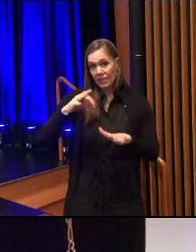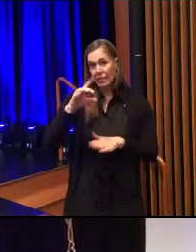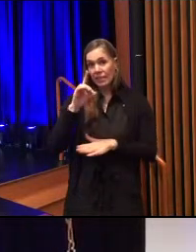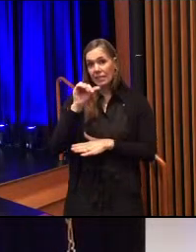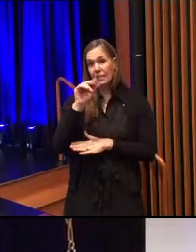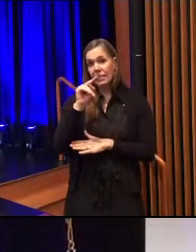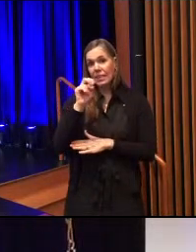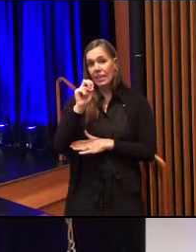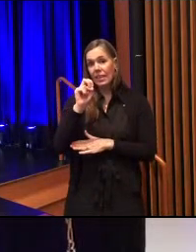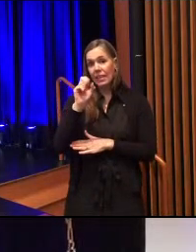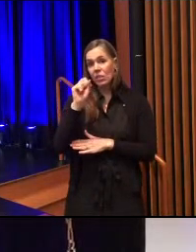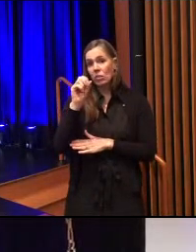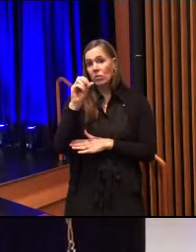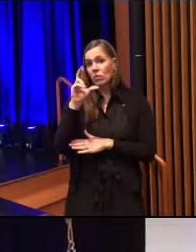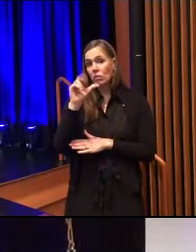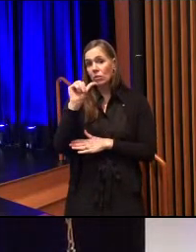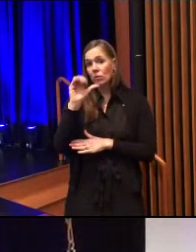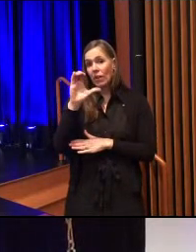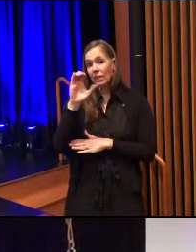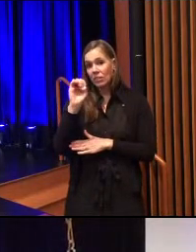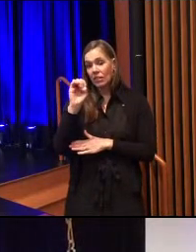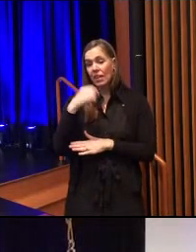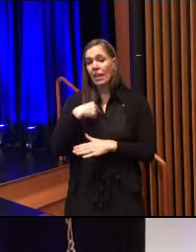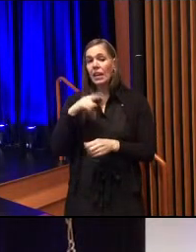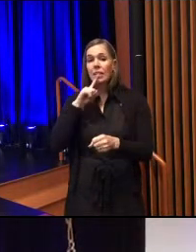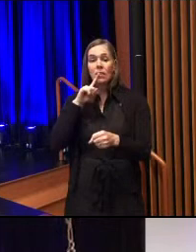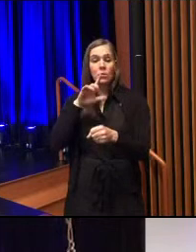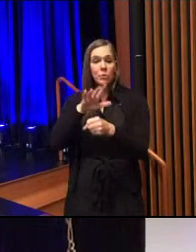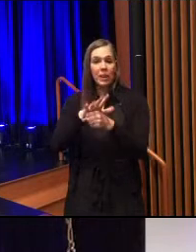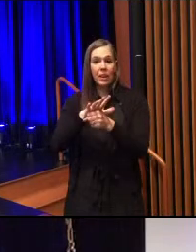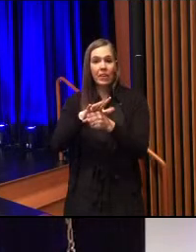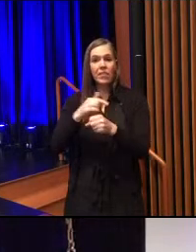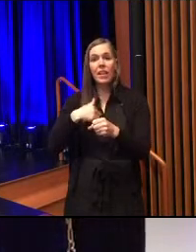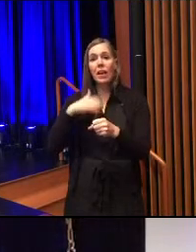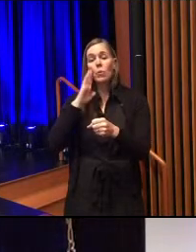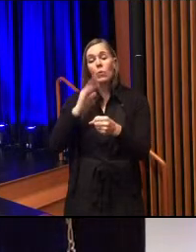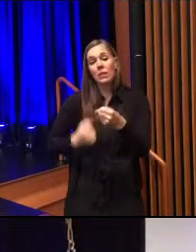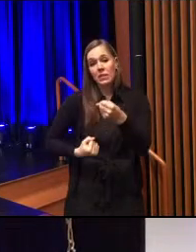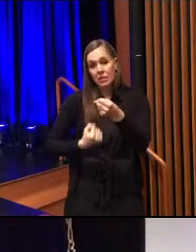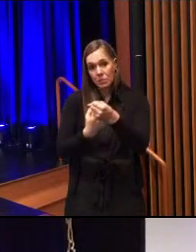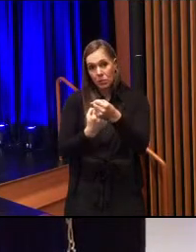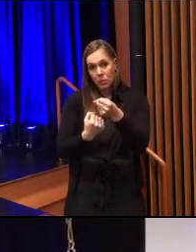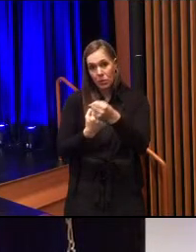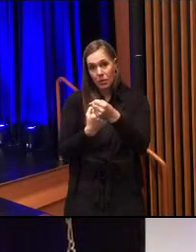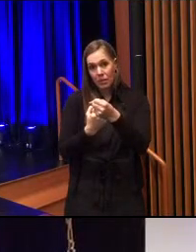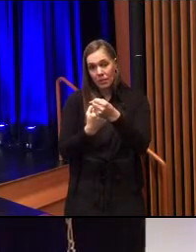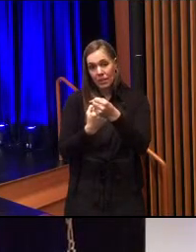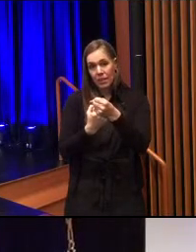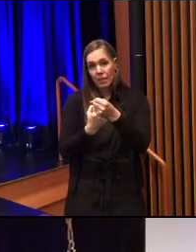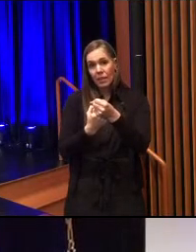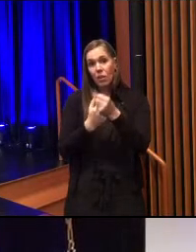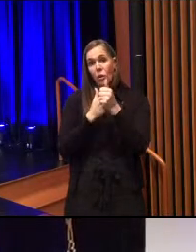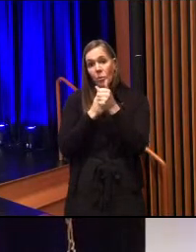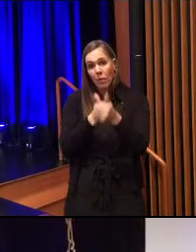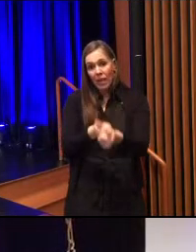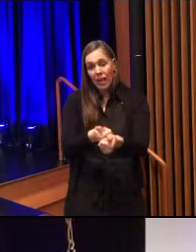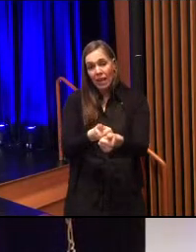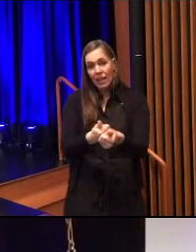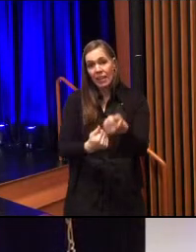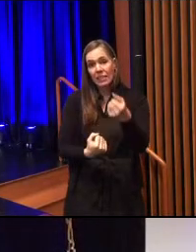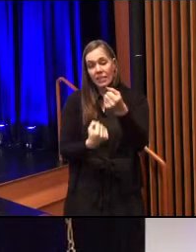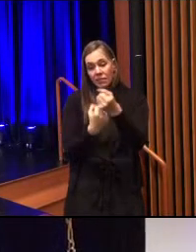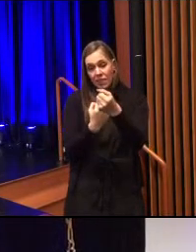Deneen Sirachi. Do solemnly swear. Do solemnly swear. That I will support. That I will support. Obey and defend.